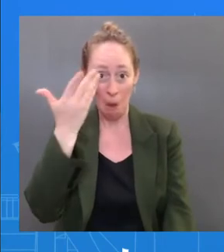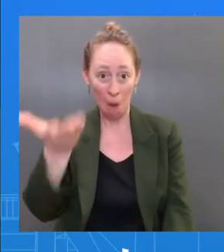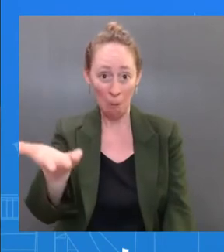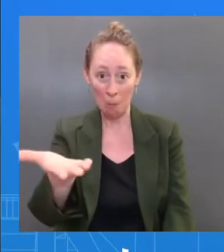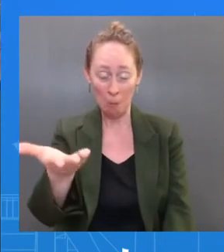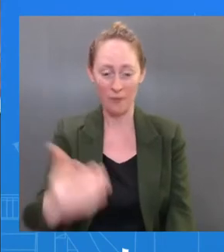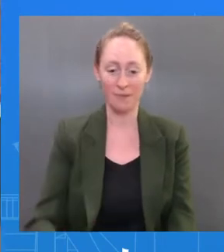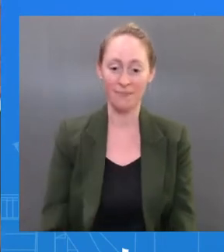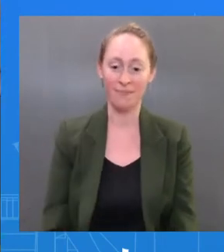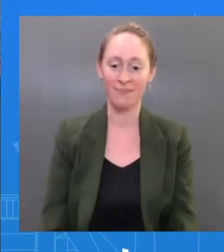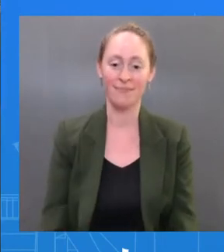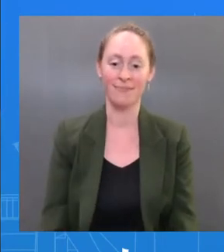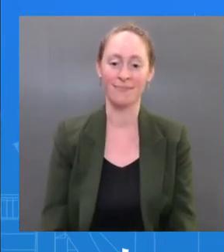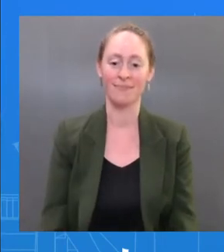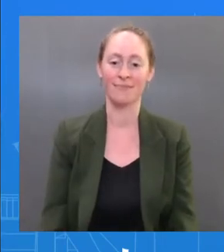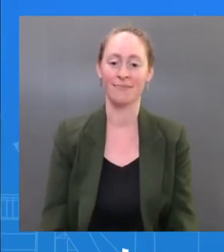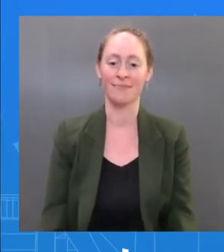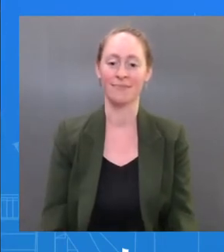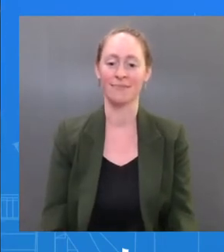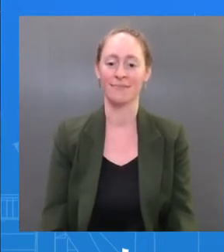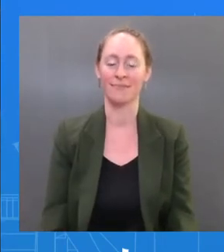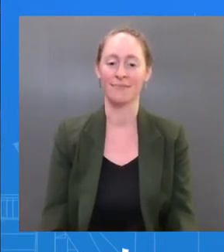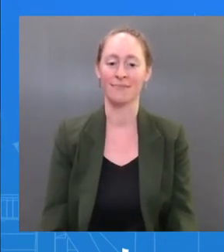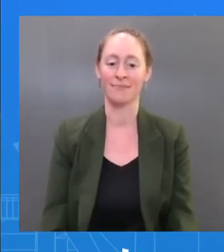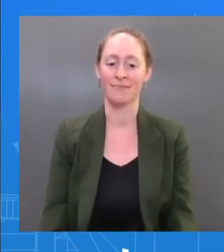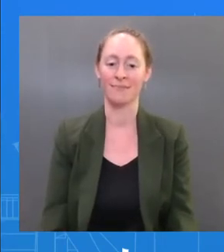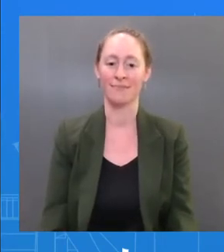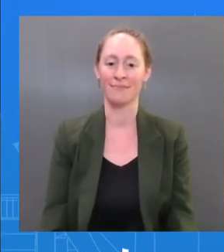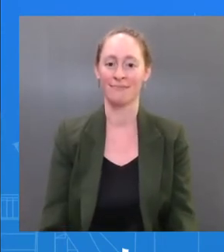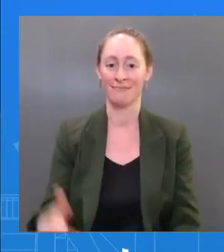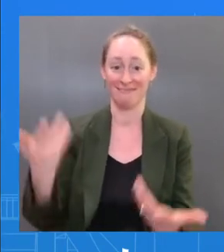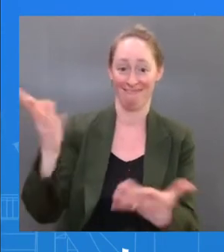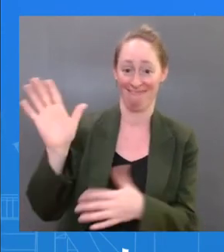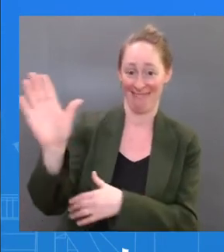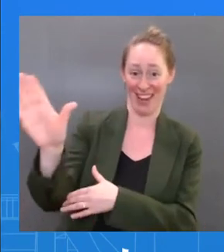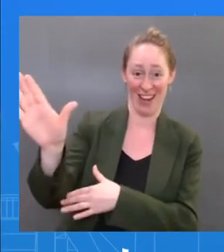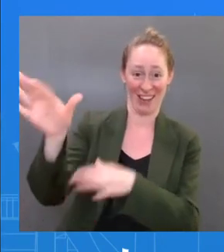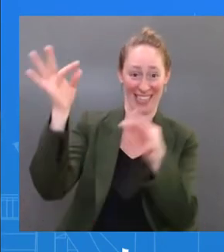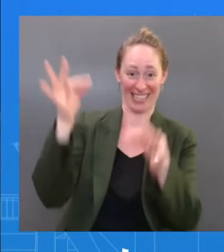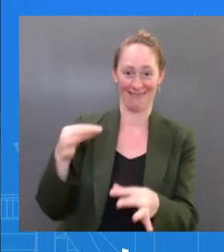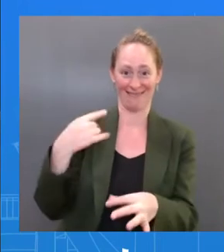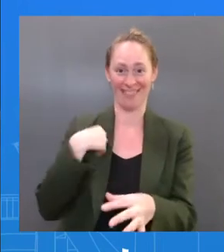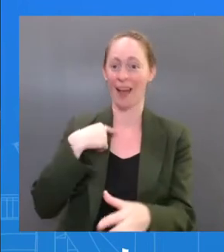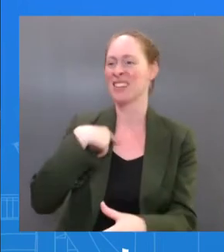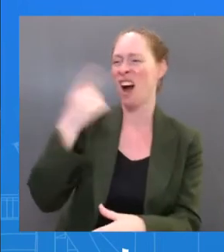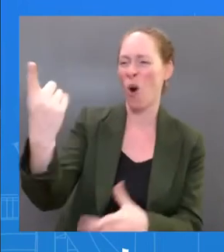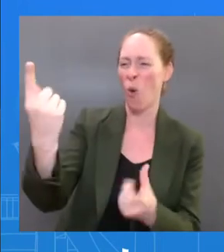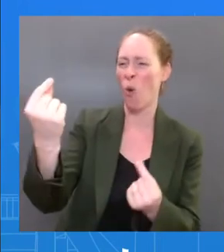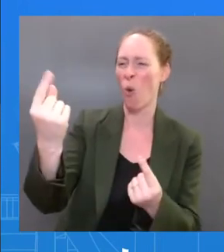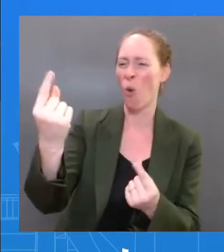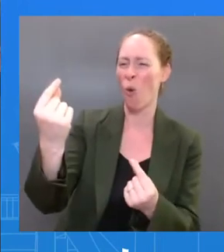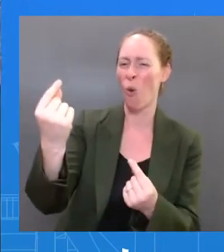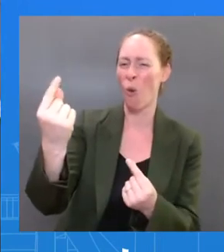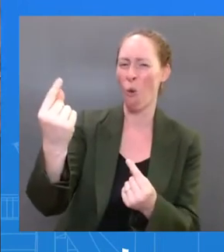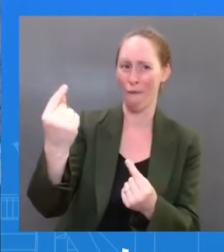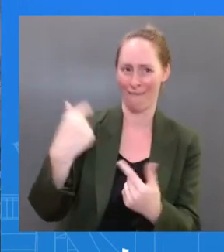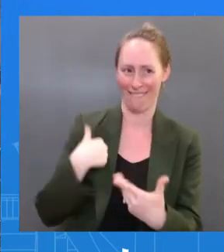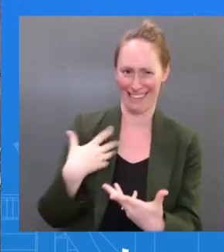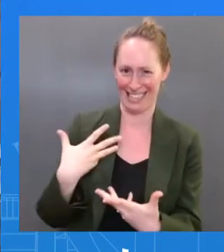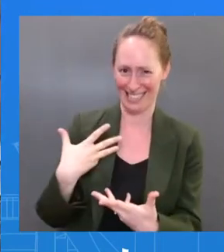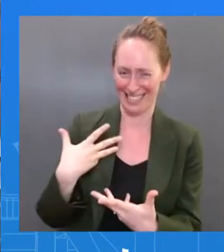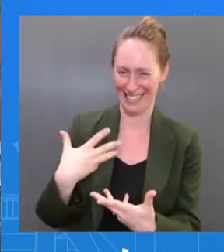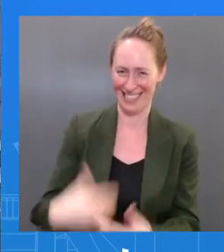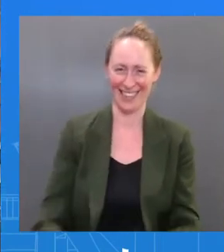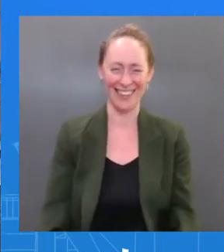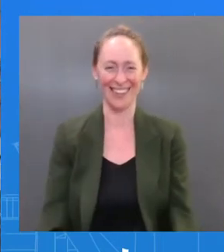the President as well. That's her decision, though. We don't try to tell the First Lady what to do. I feel some trepidation talking about what the First Lady did vis-a-vis the President.